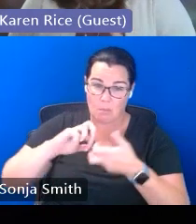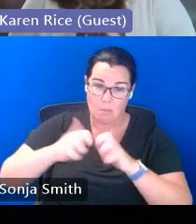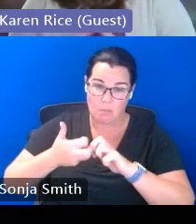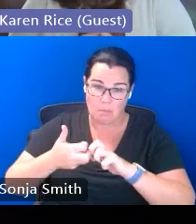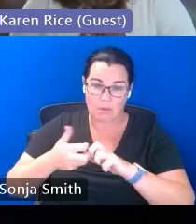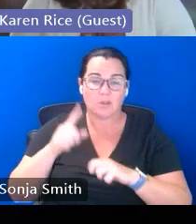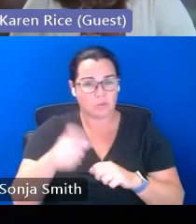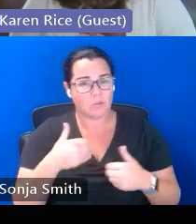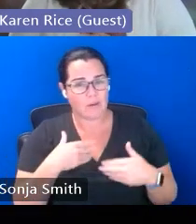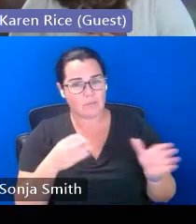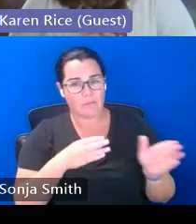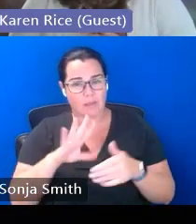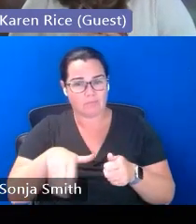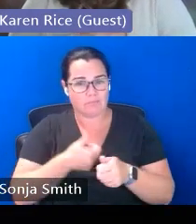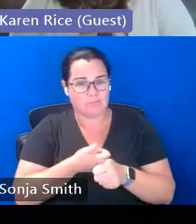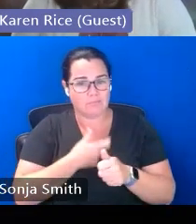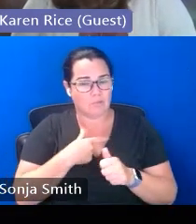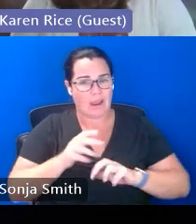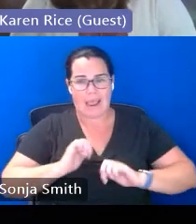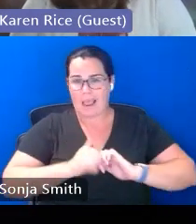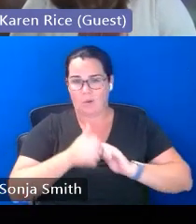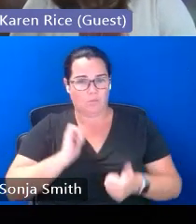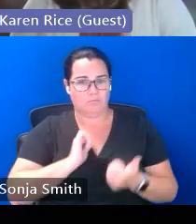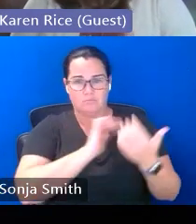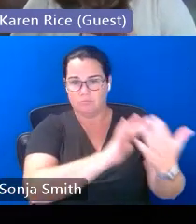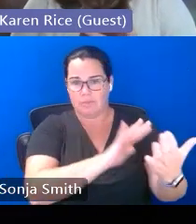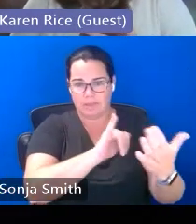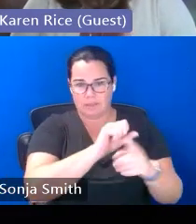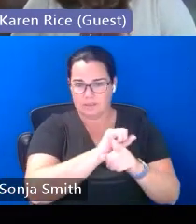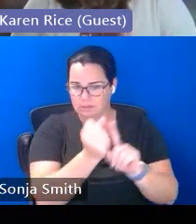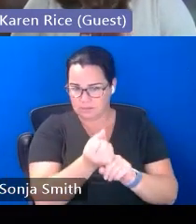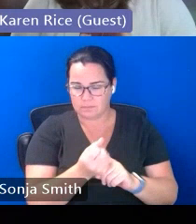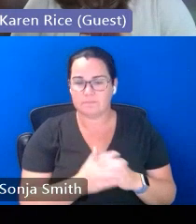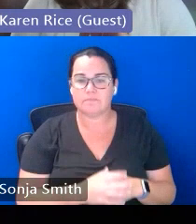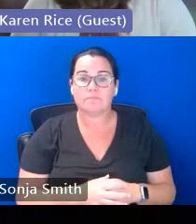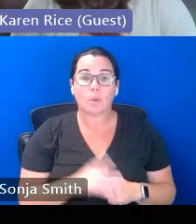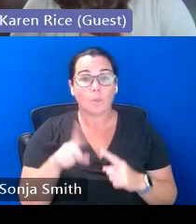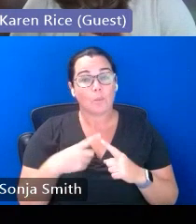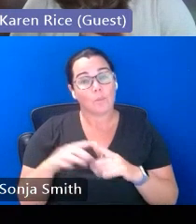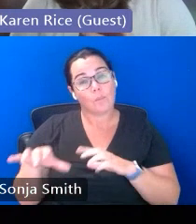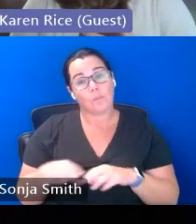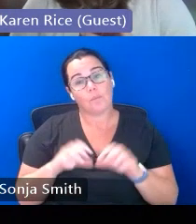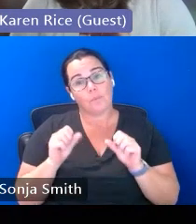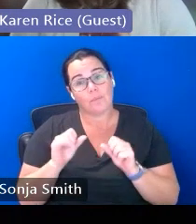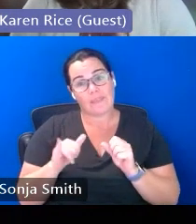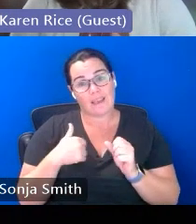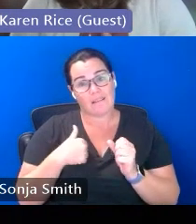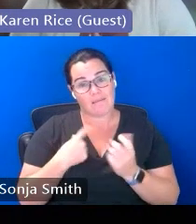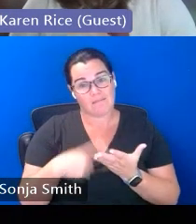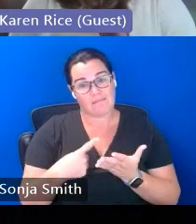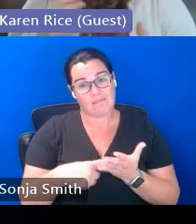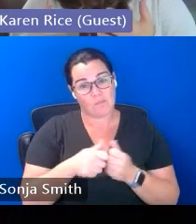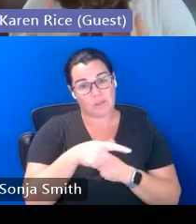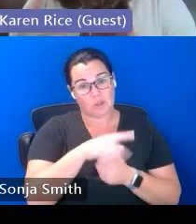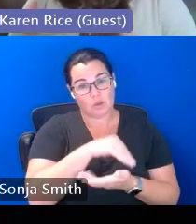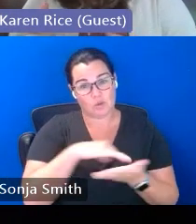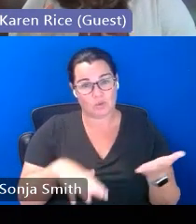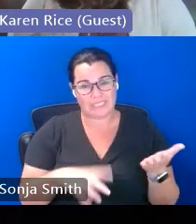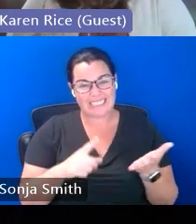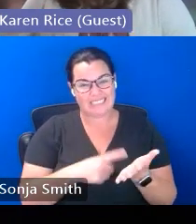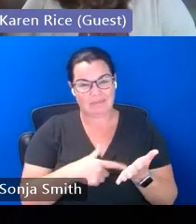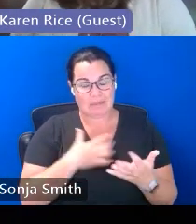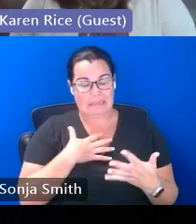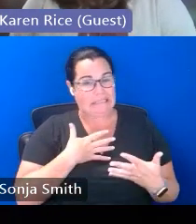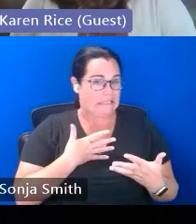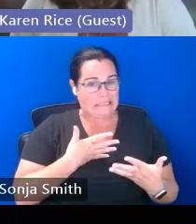figure out how you might address that again having those conversations can be very difficult with students so just be aware as you're kind of